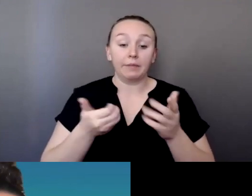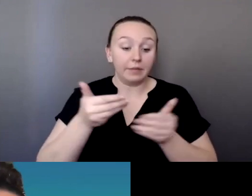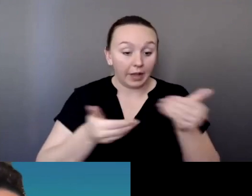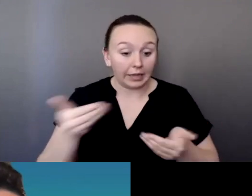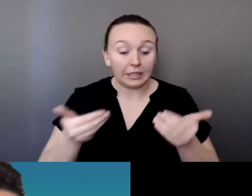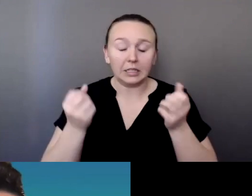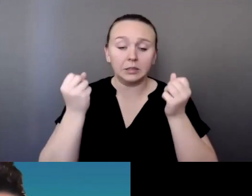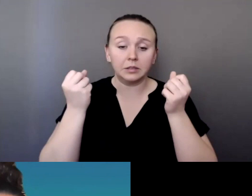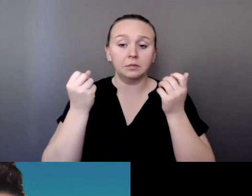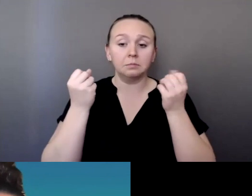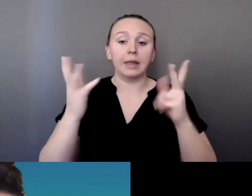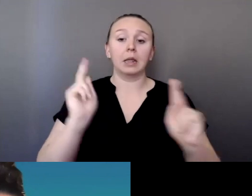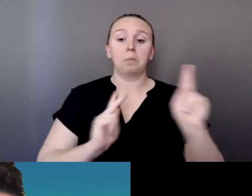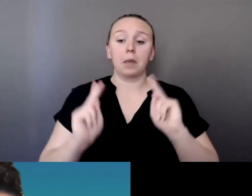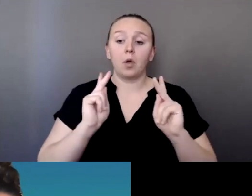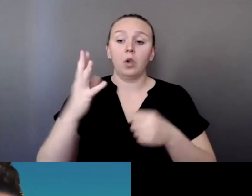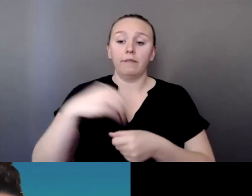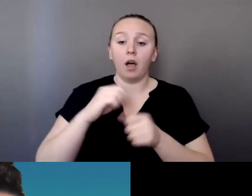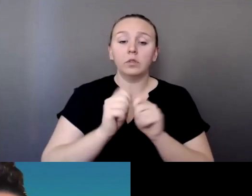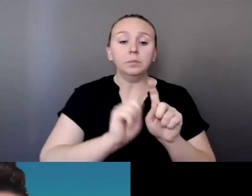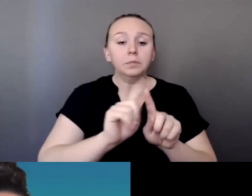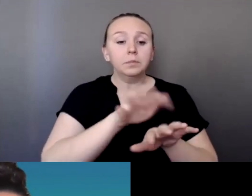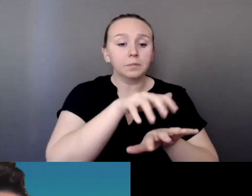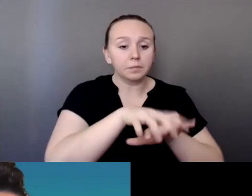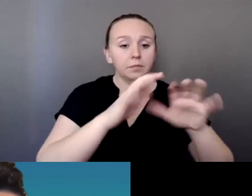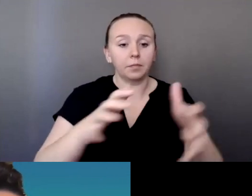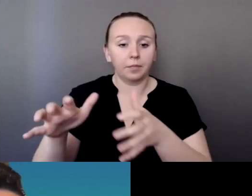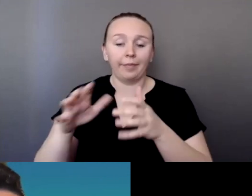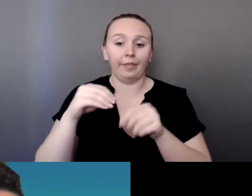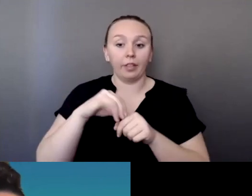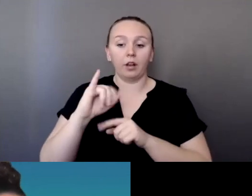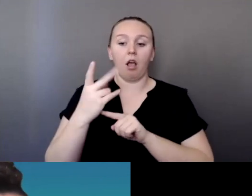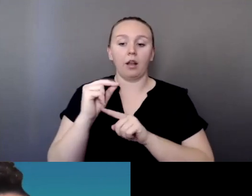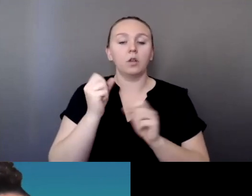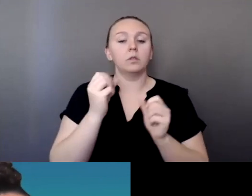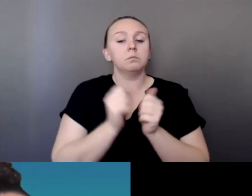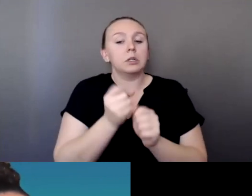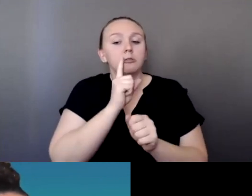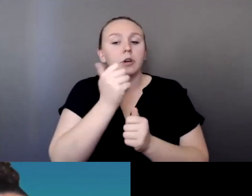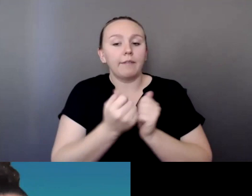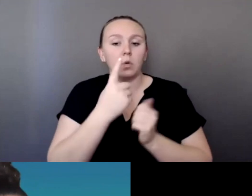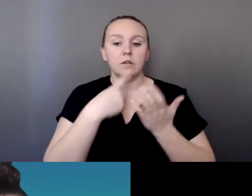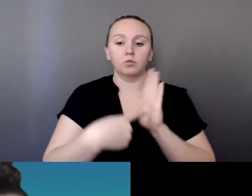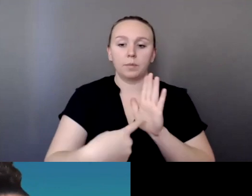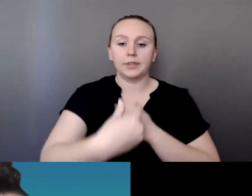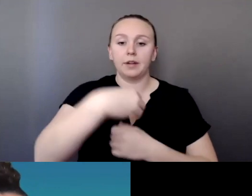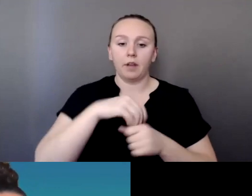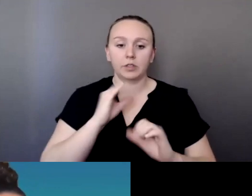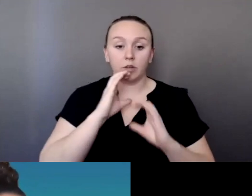Idaho so that everybody's voice is reflected and centered in this conversation. I would like to start with Walena George.